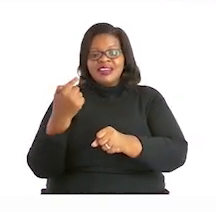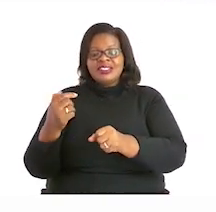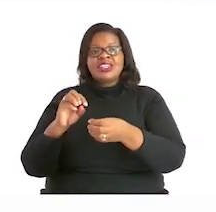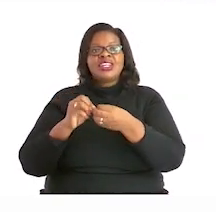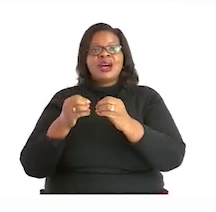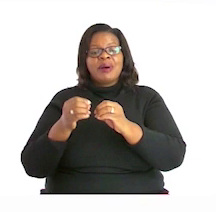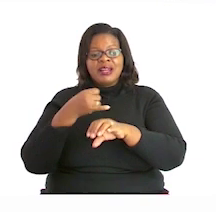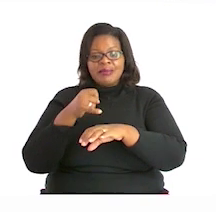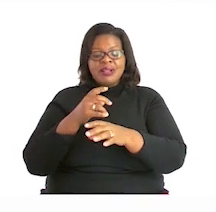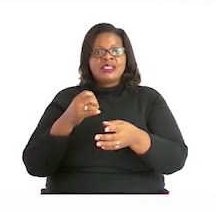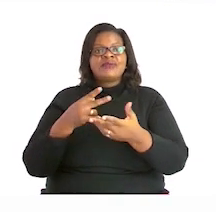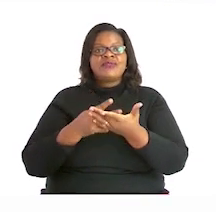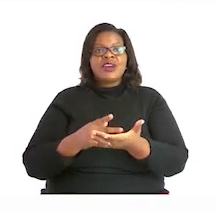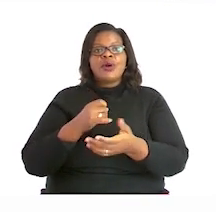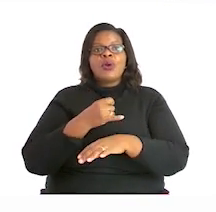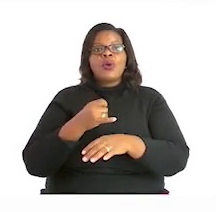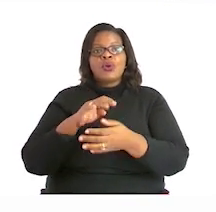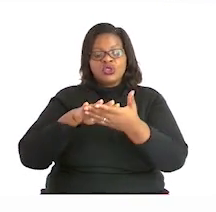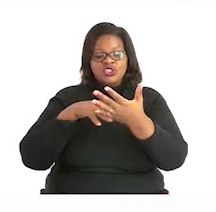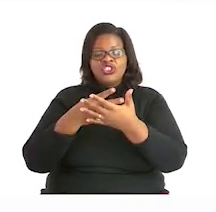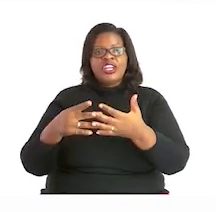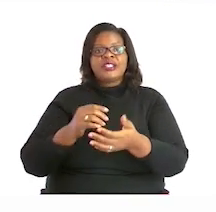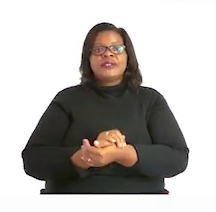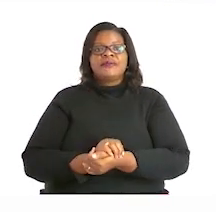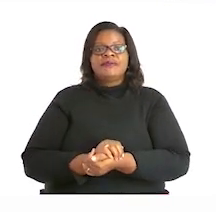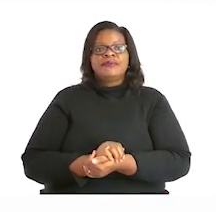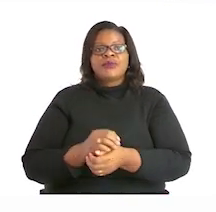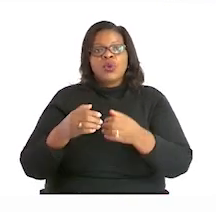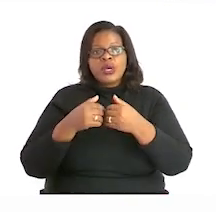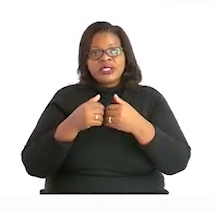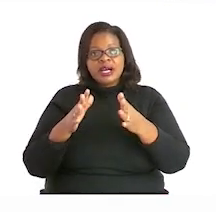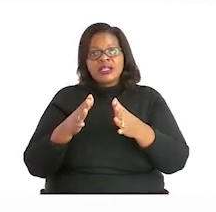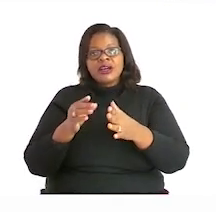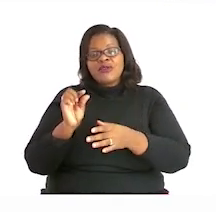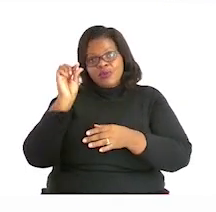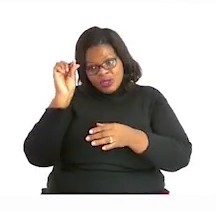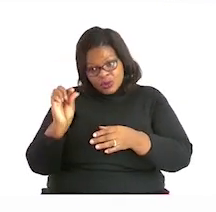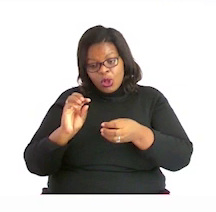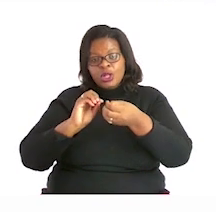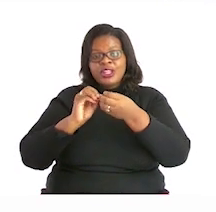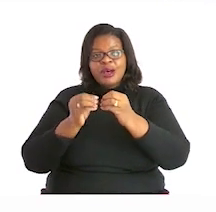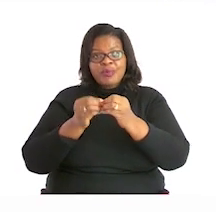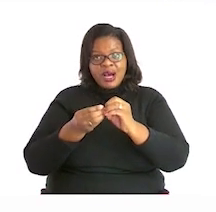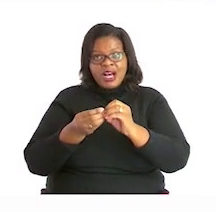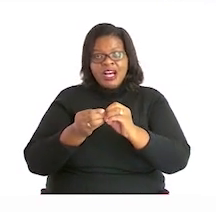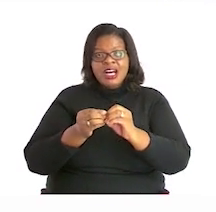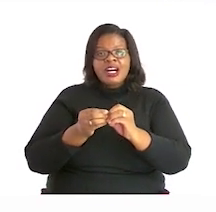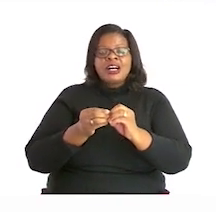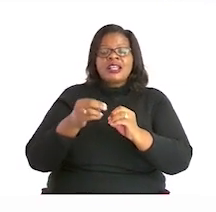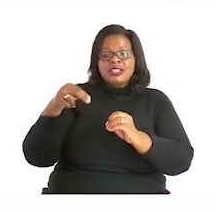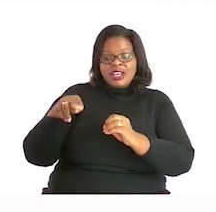value chart. In our place value chart, we usually start from the smallest place value, which is our